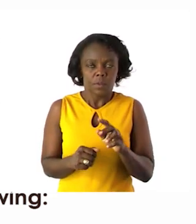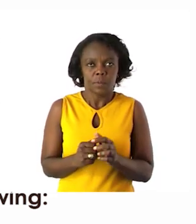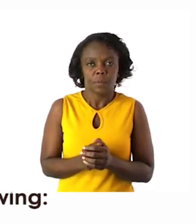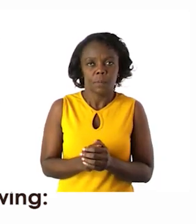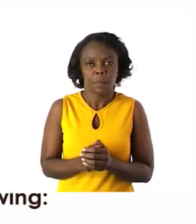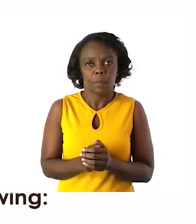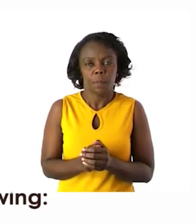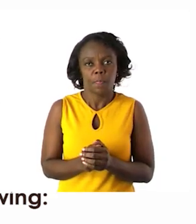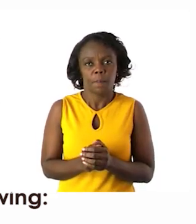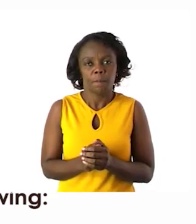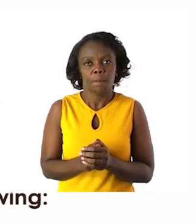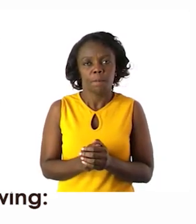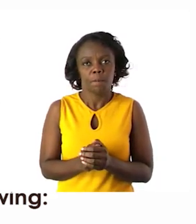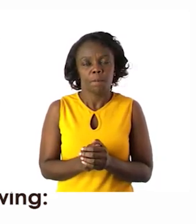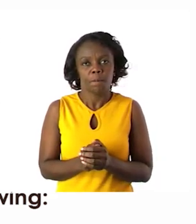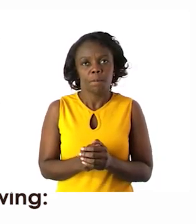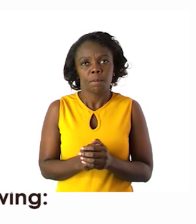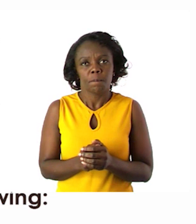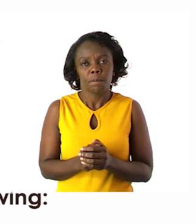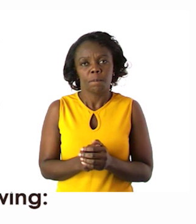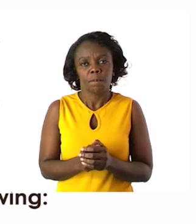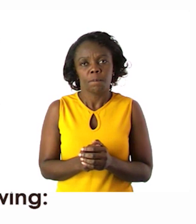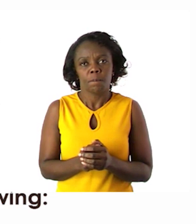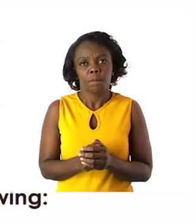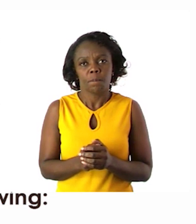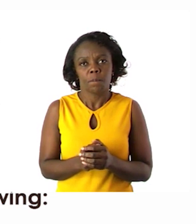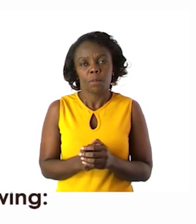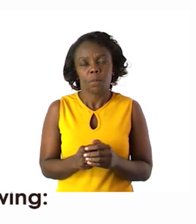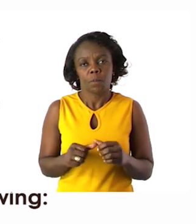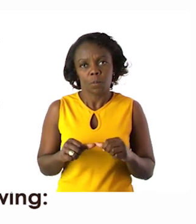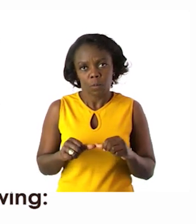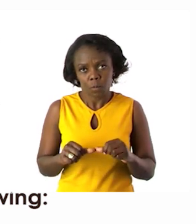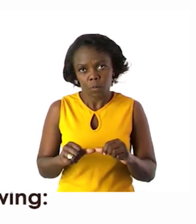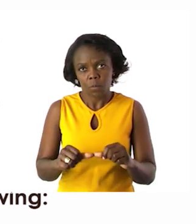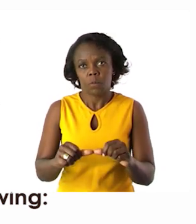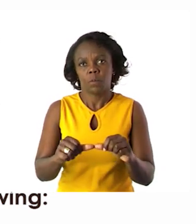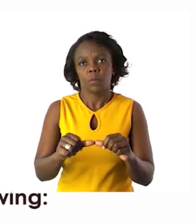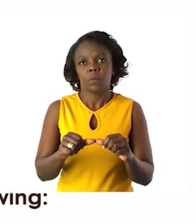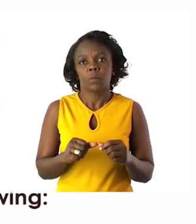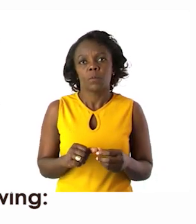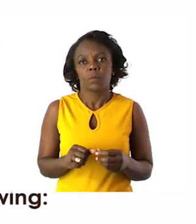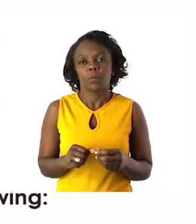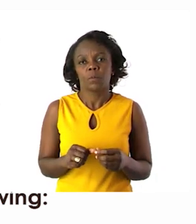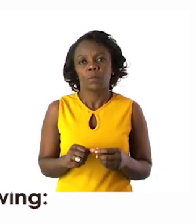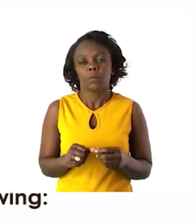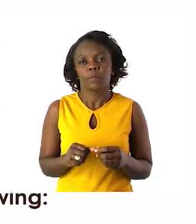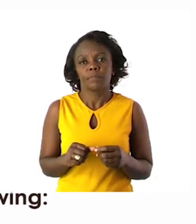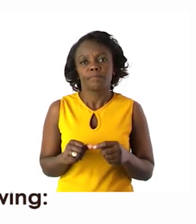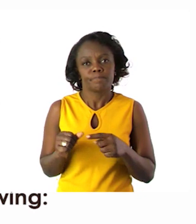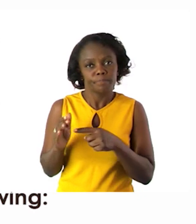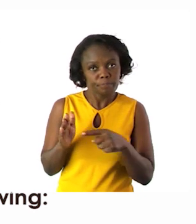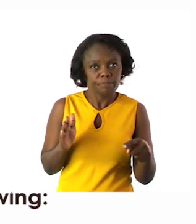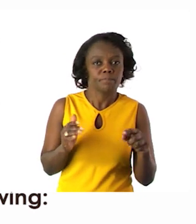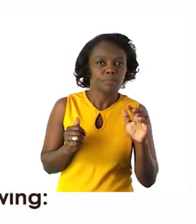Now do the 17, number 1 and do 22 and do number 3, number 4 and number 5